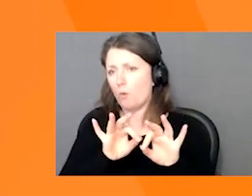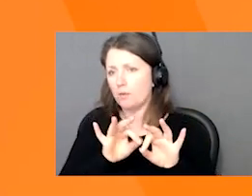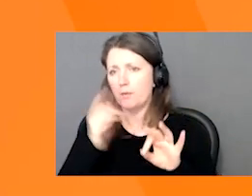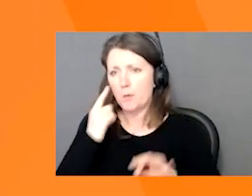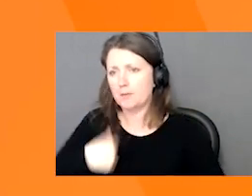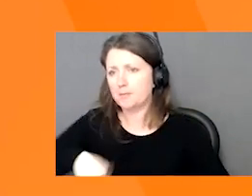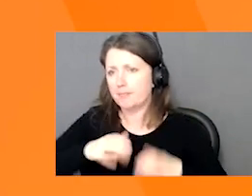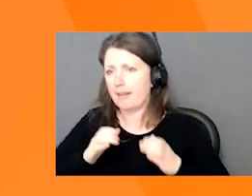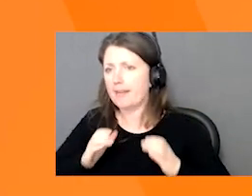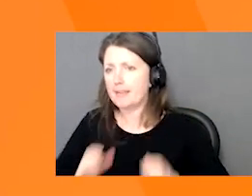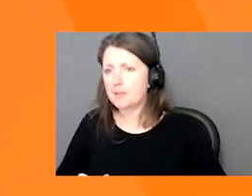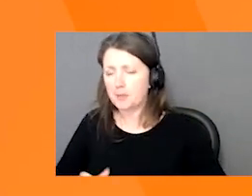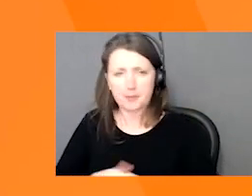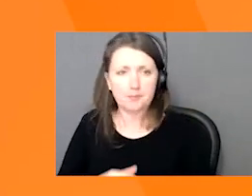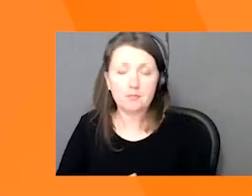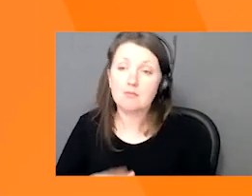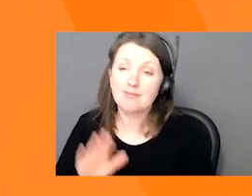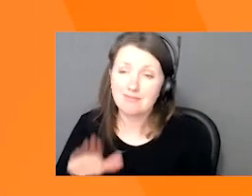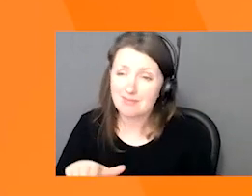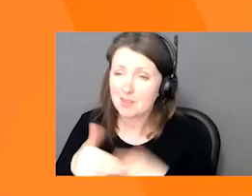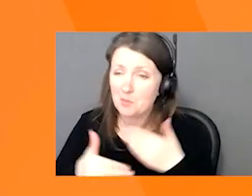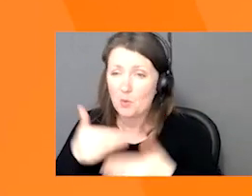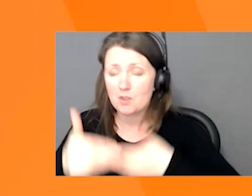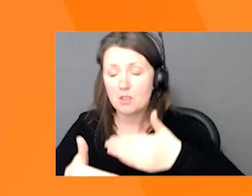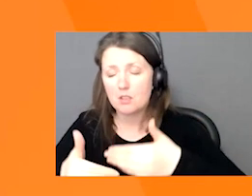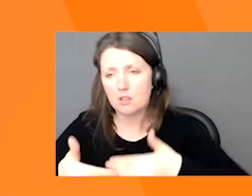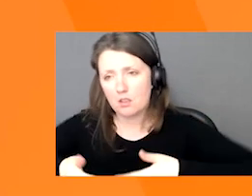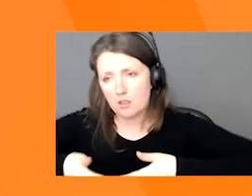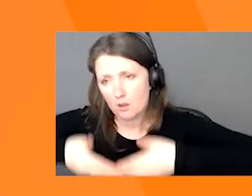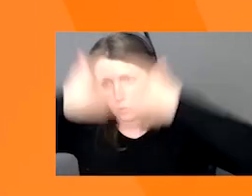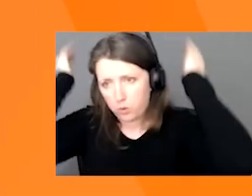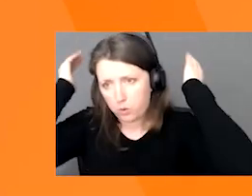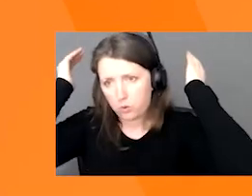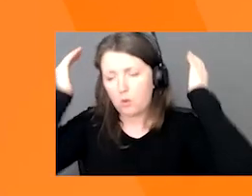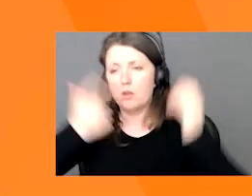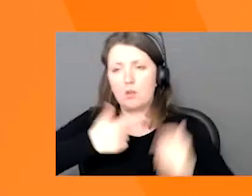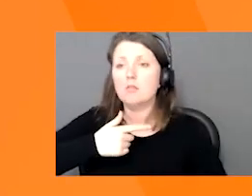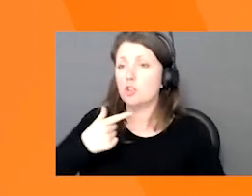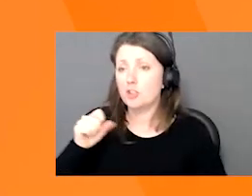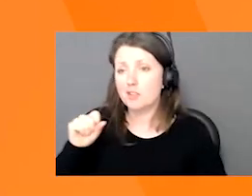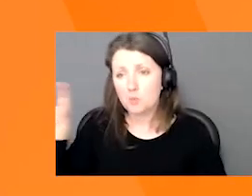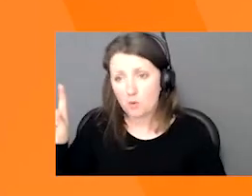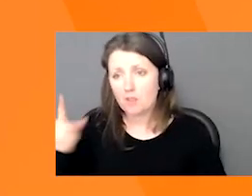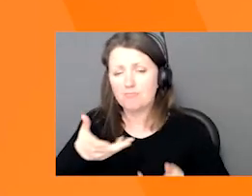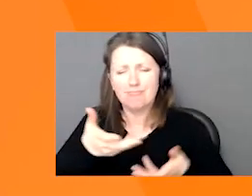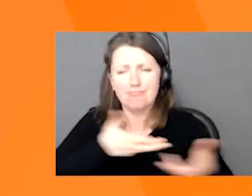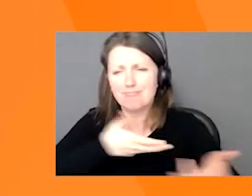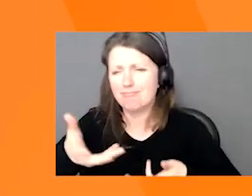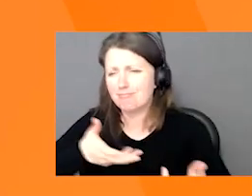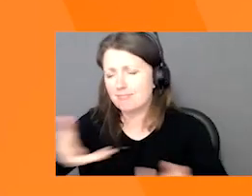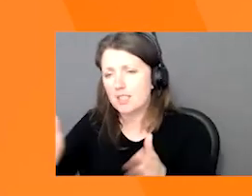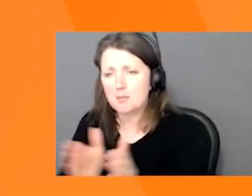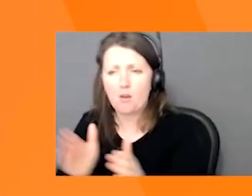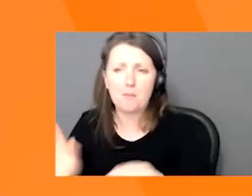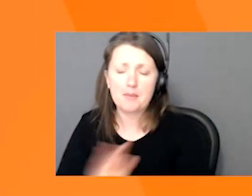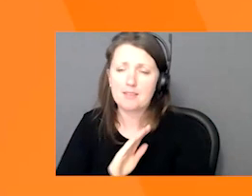It can be overwhelming. We know this because we interact with small business subscribers on a regular basis, and they tell us how confusing